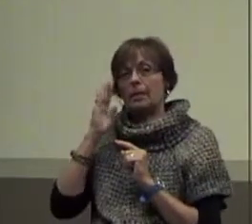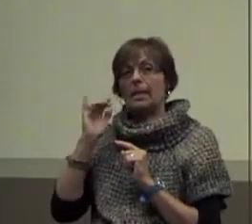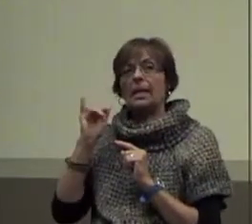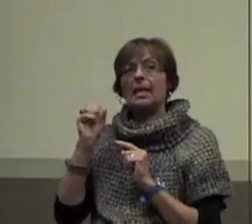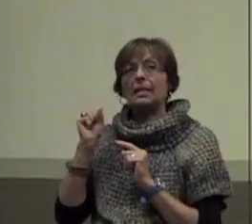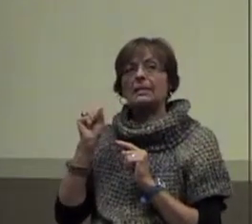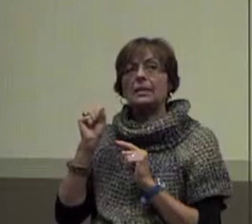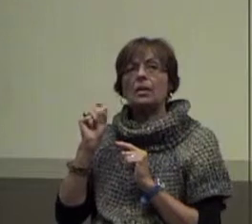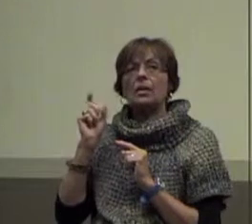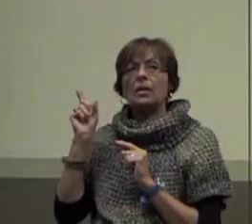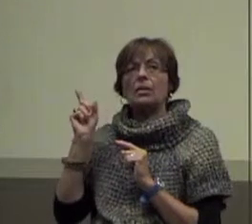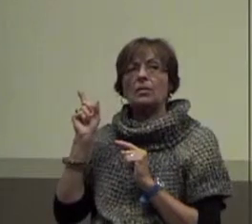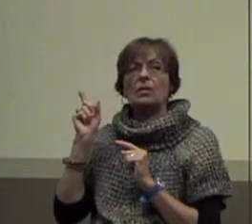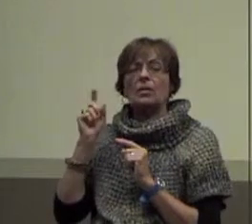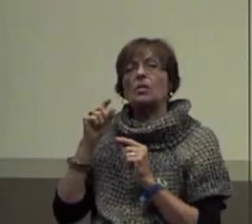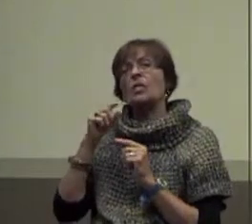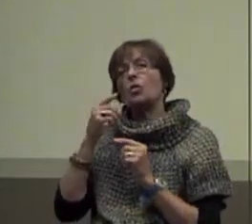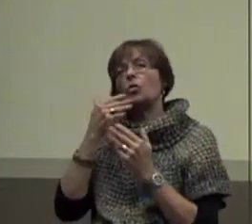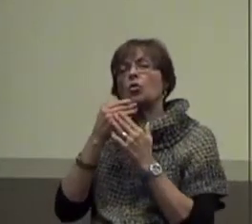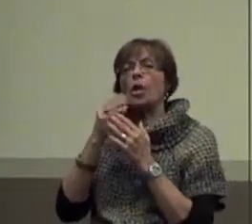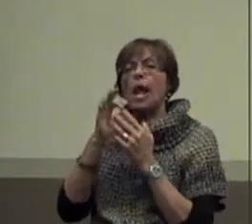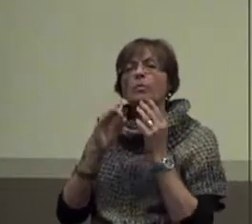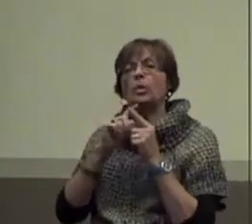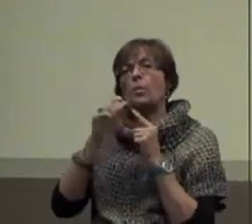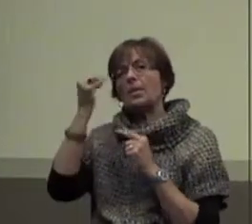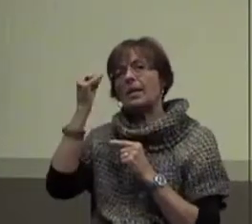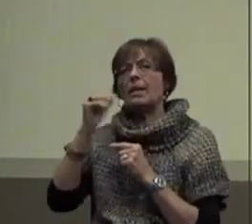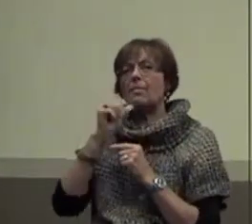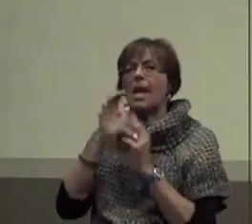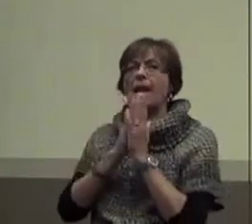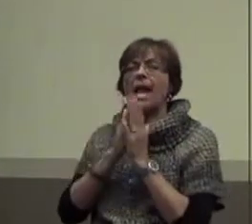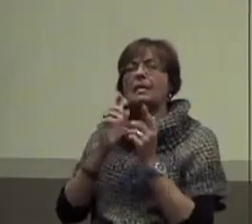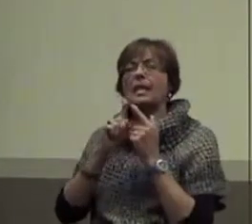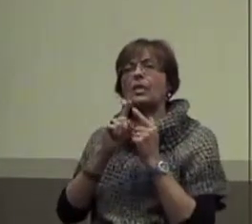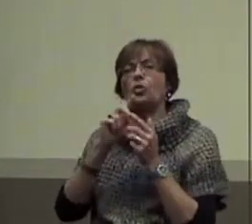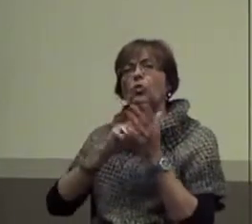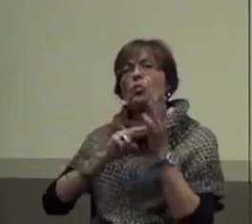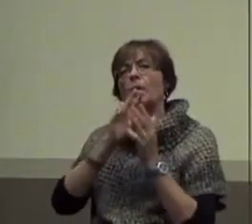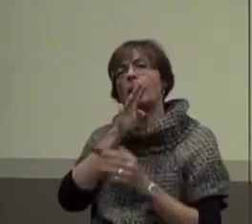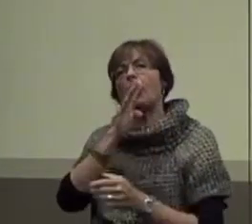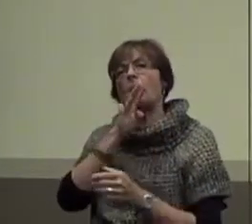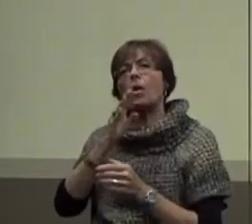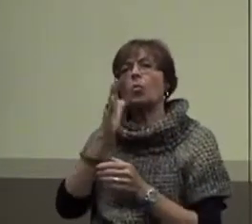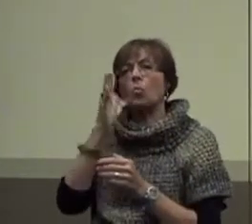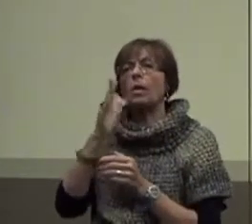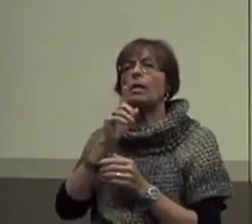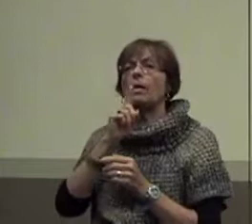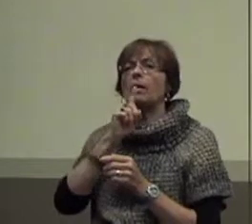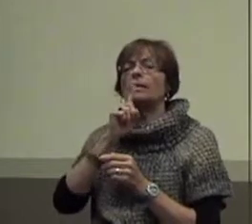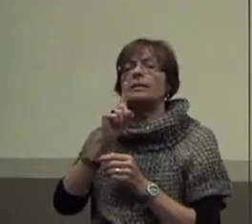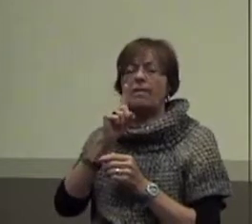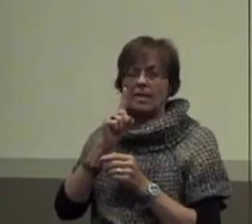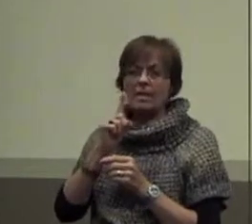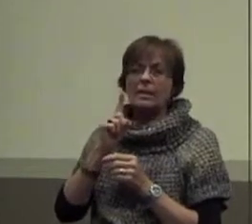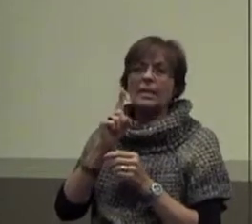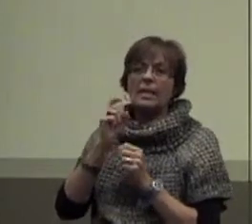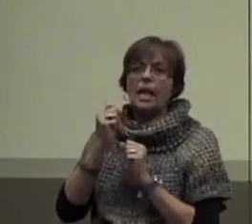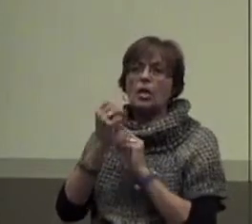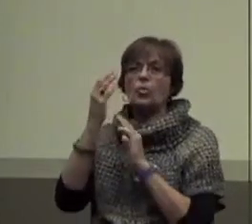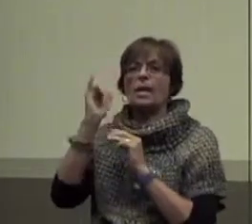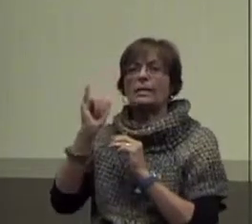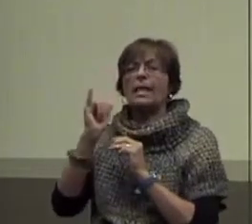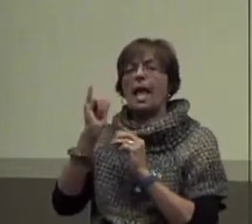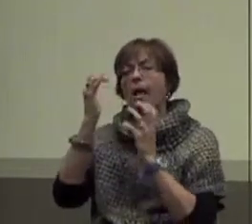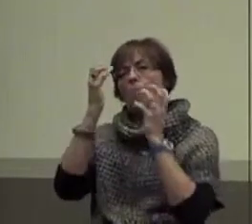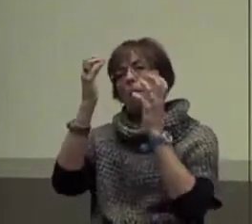these would be two good options. But the idea of not asking to read aloud will definitely address that public presentation piece.